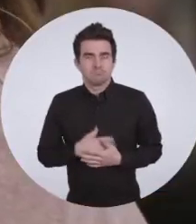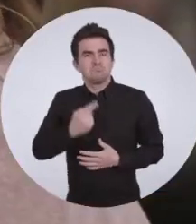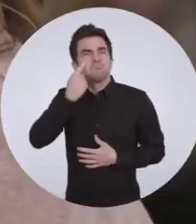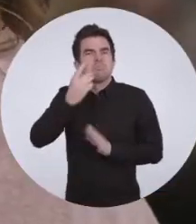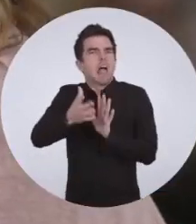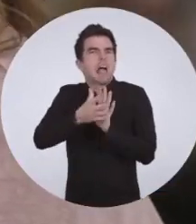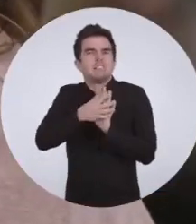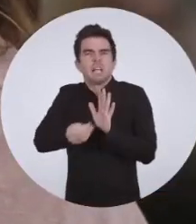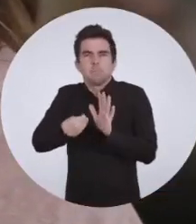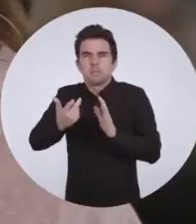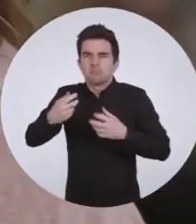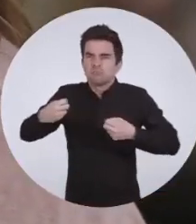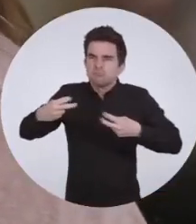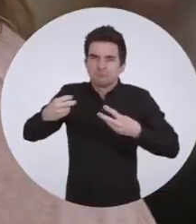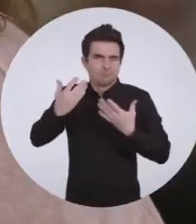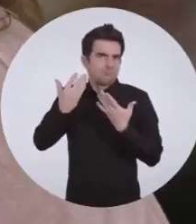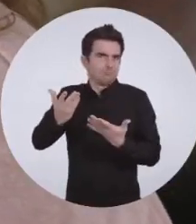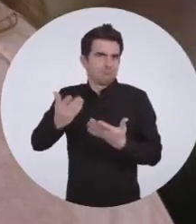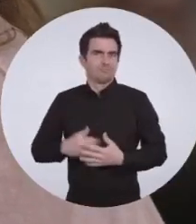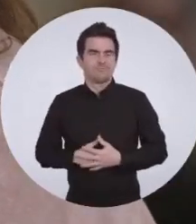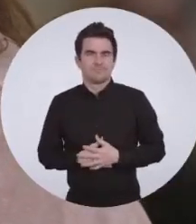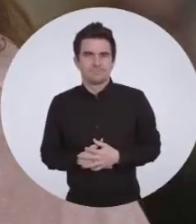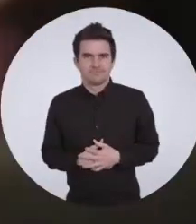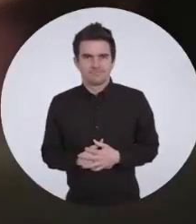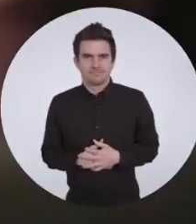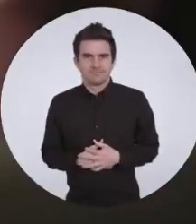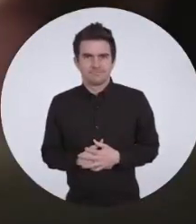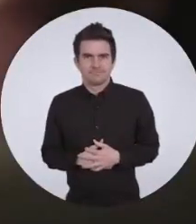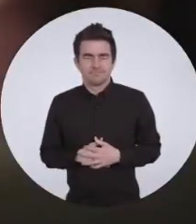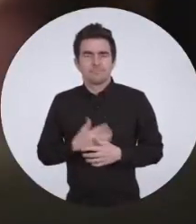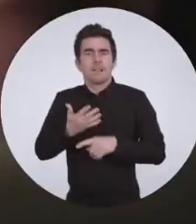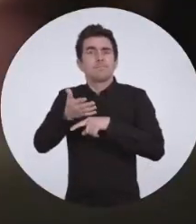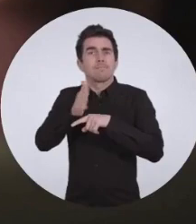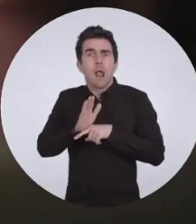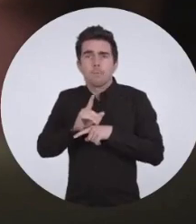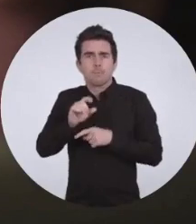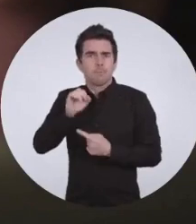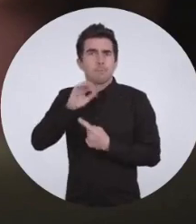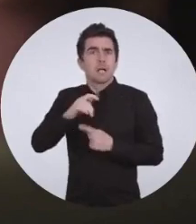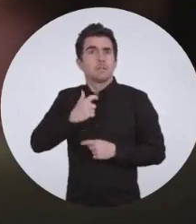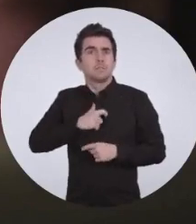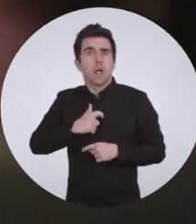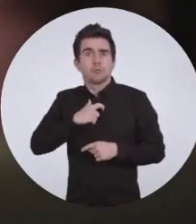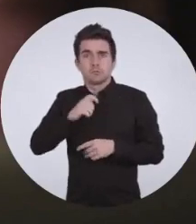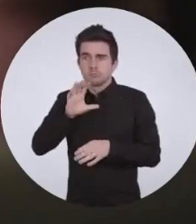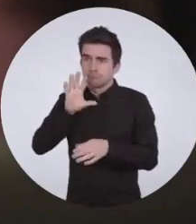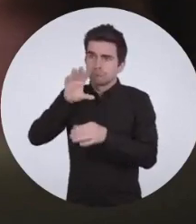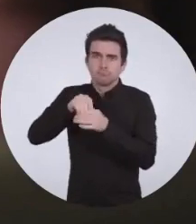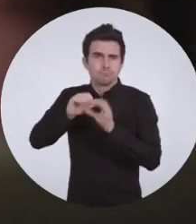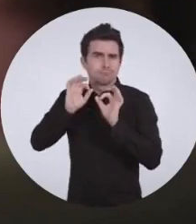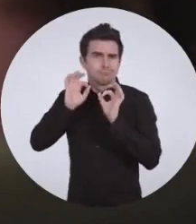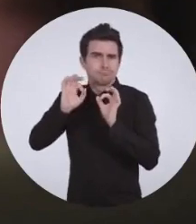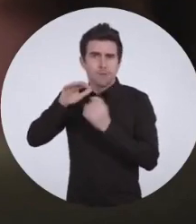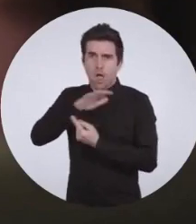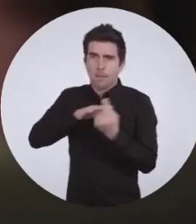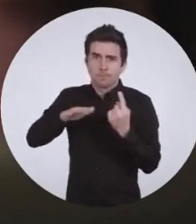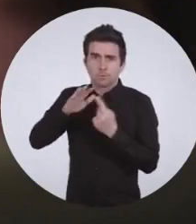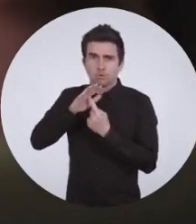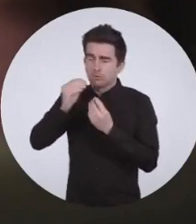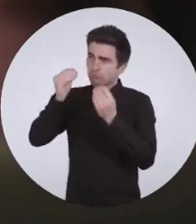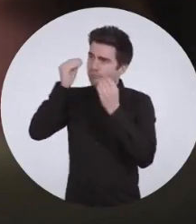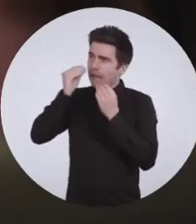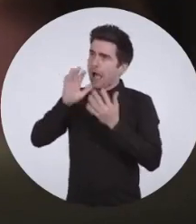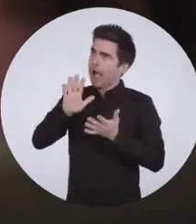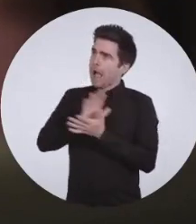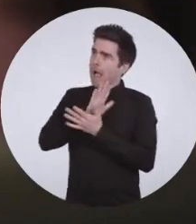Let's see an example of captions doing its thing. The film really begins when the main character joins a utopian community as a training